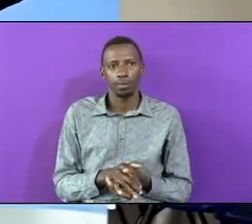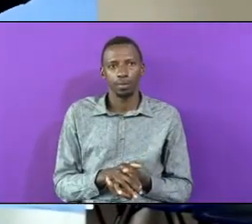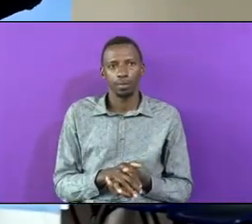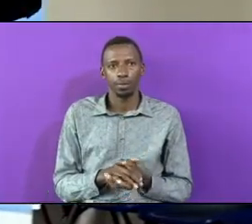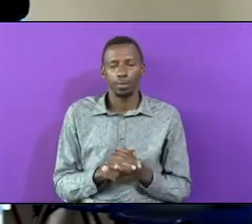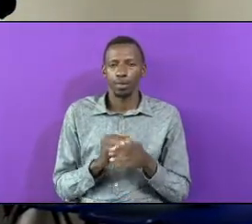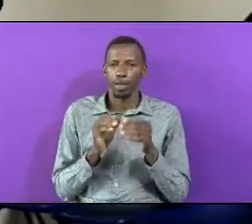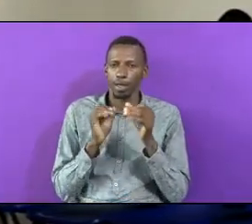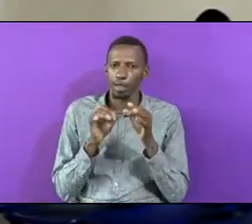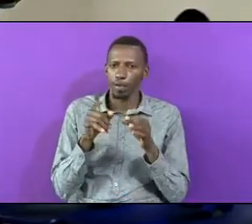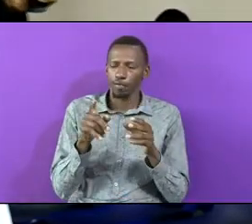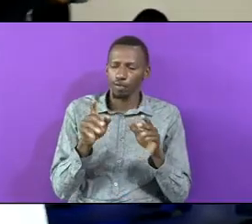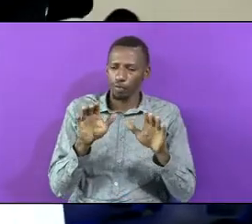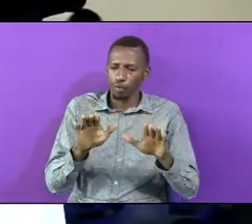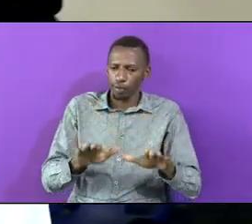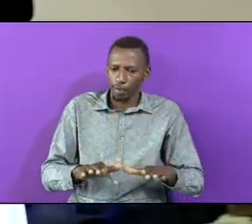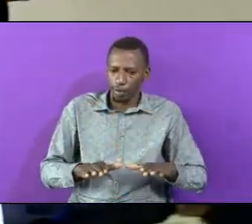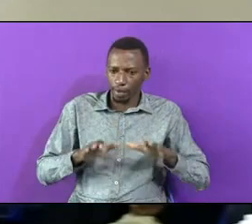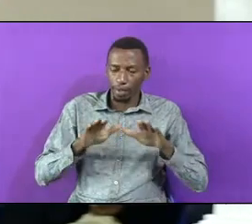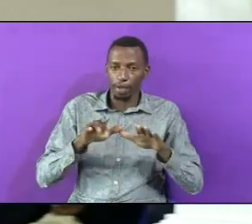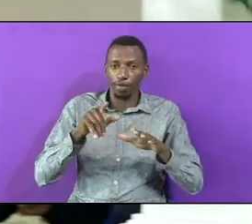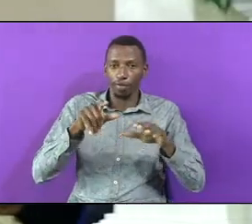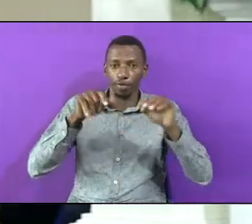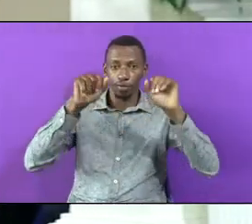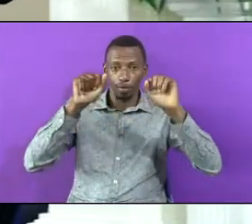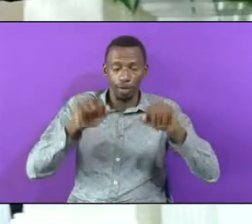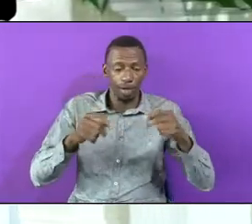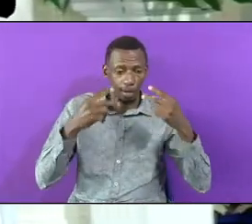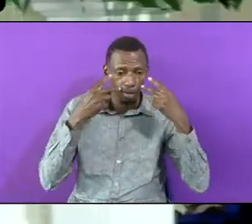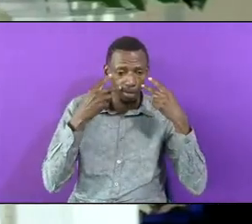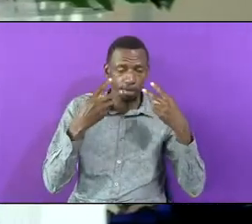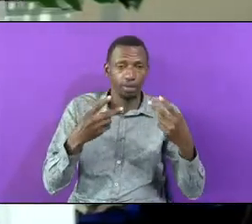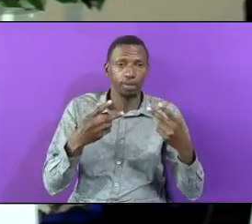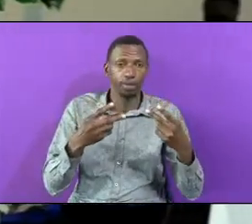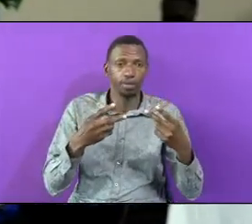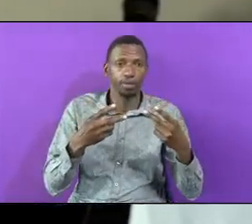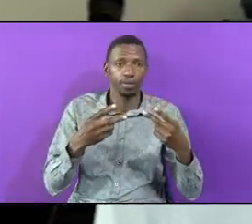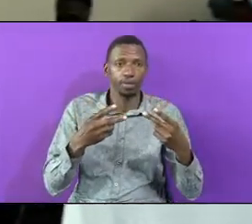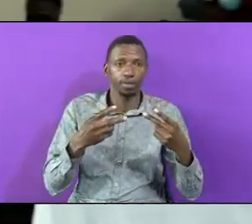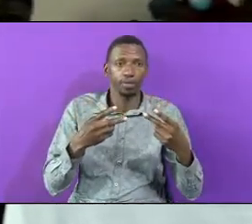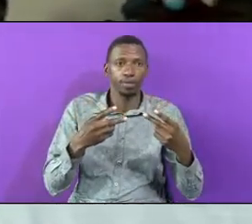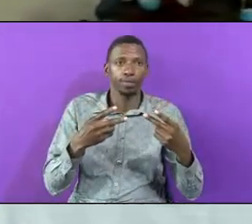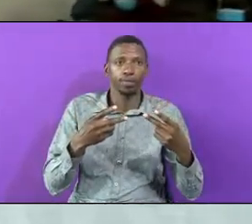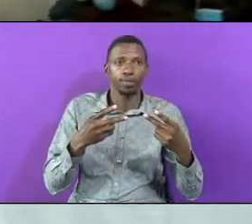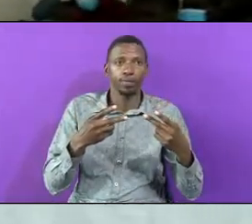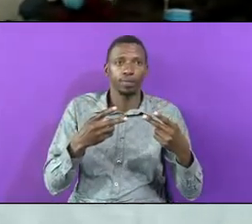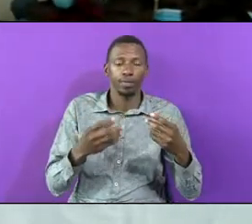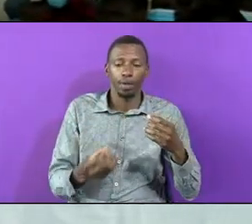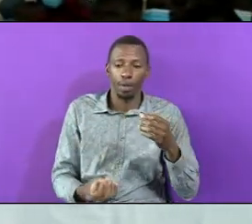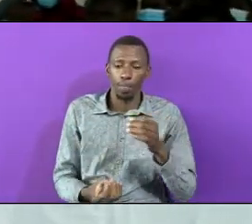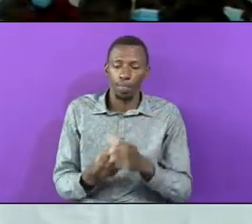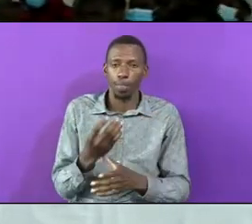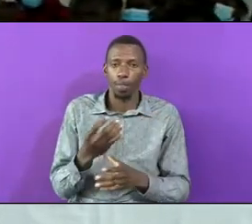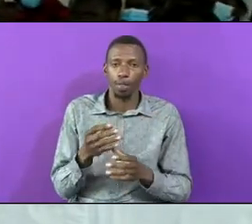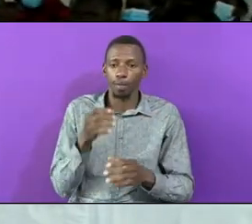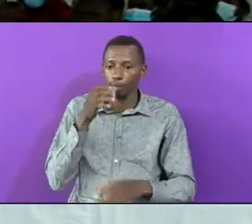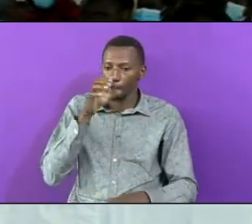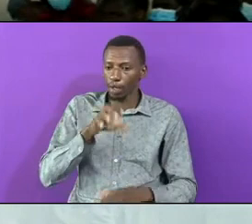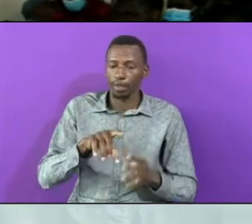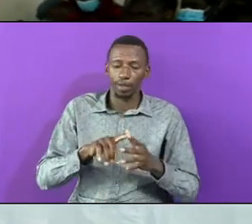If You Are Careful You Can Actually See The Glimpses Of Those Curses Starting To Triple In